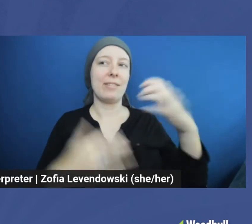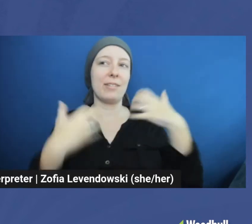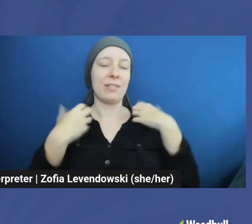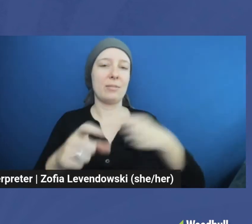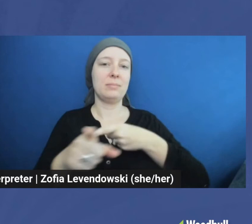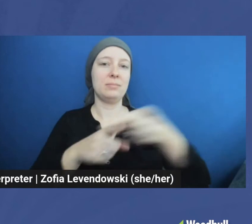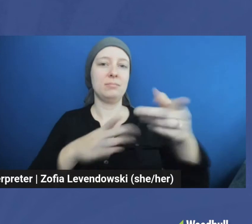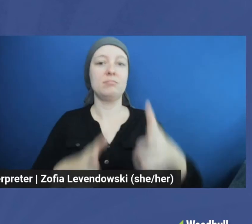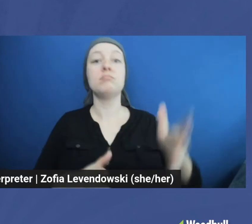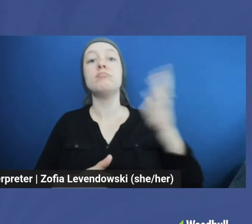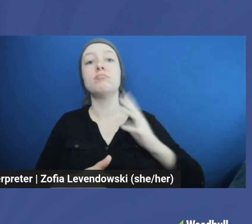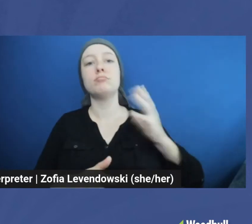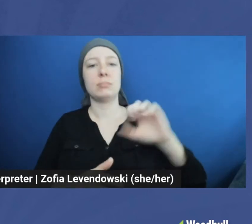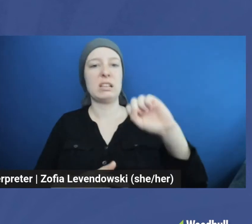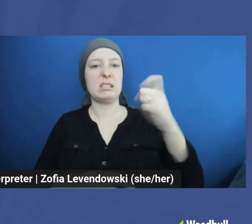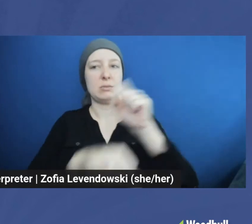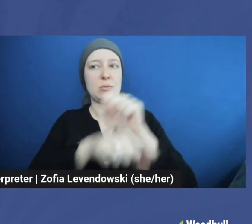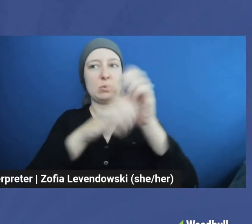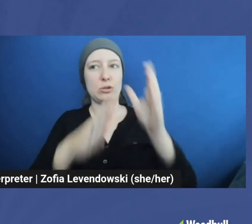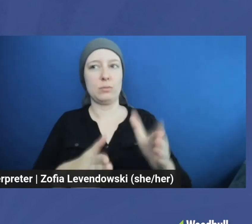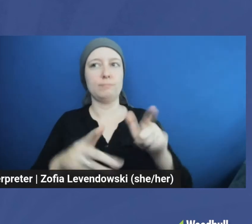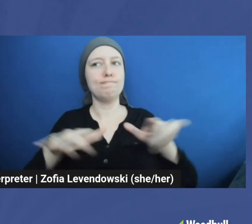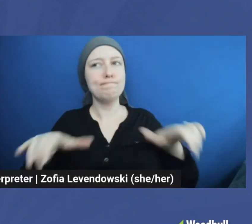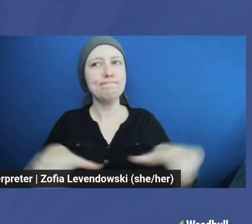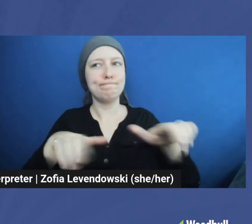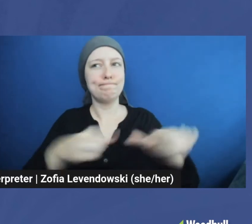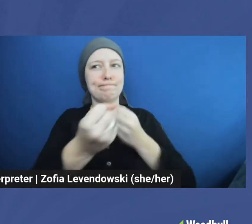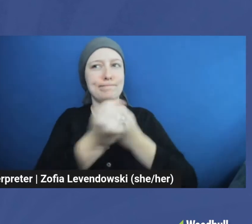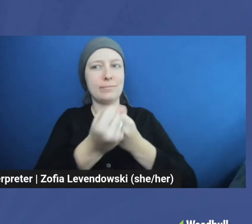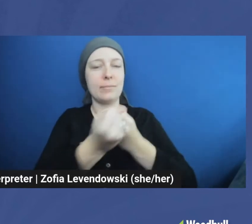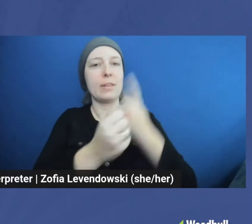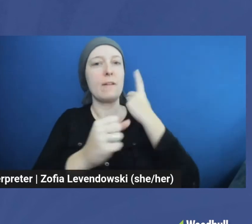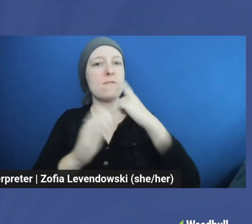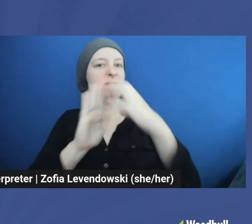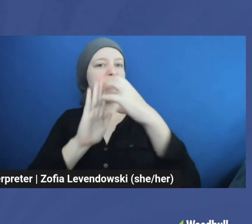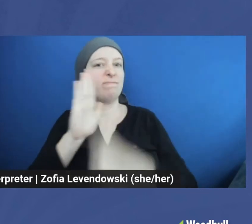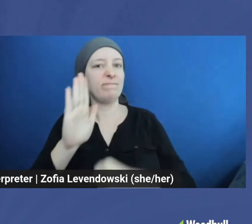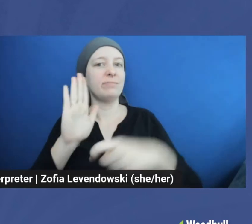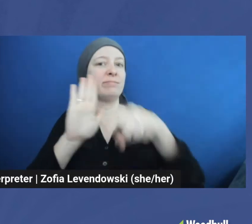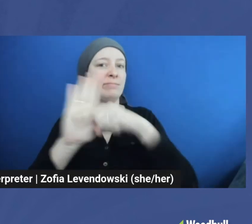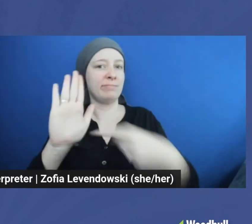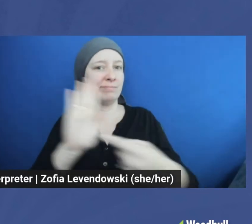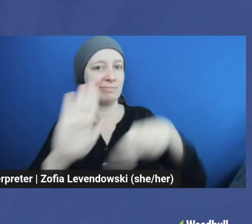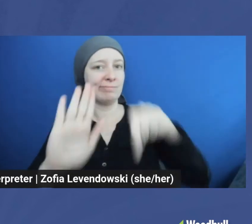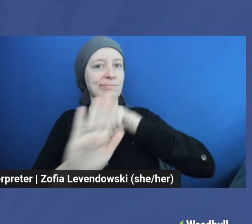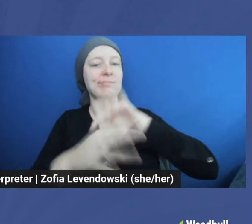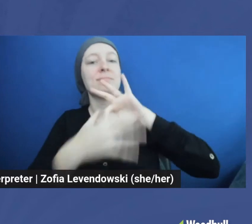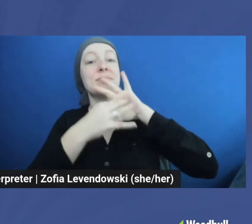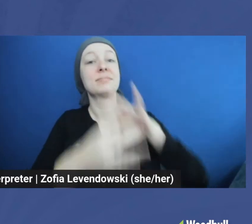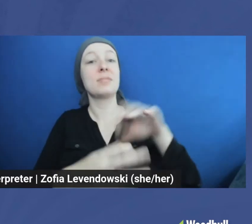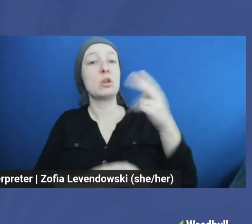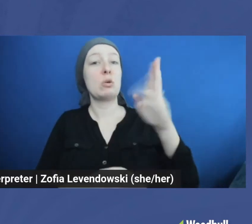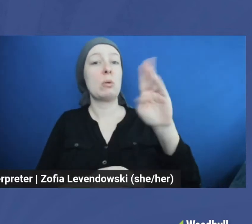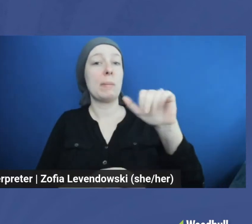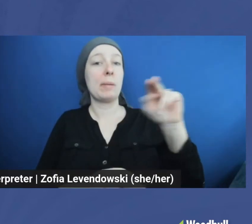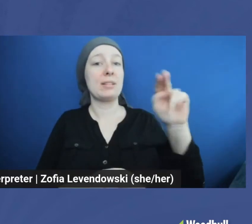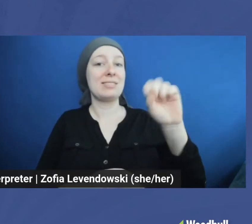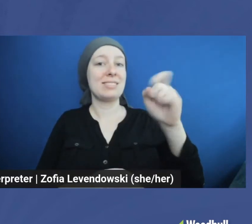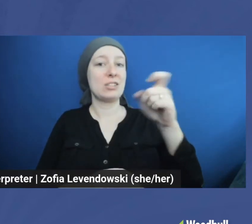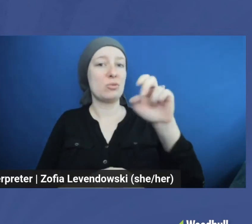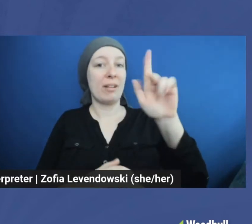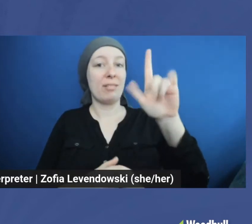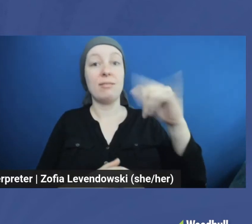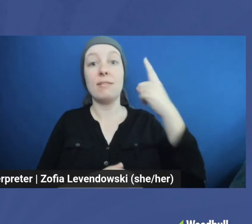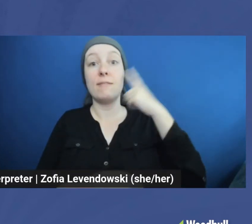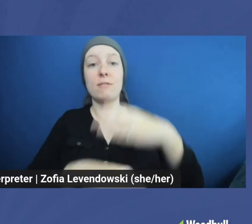former sex worker, passionately advocating for destigmatizing taboos around human sexuality to advance social justice.